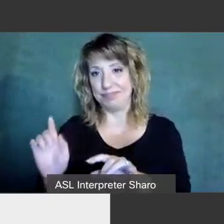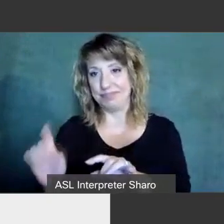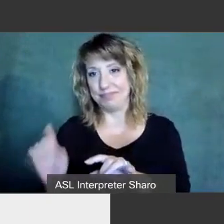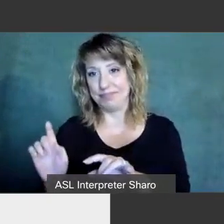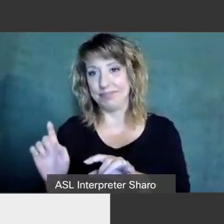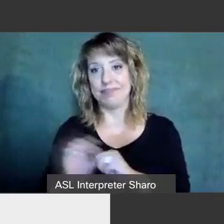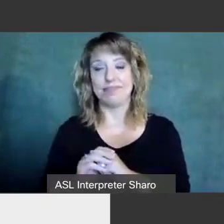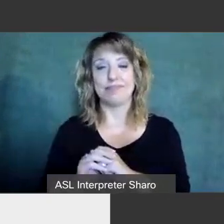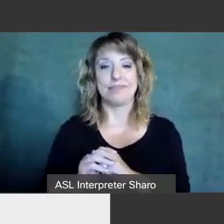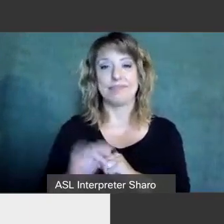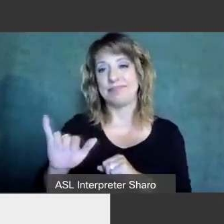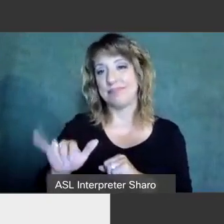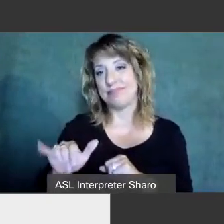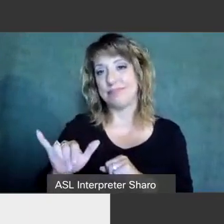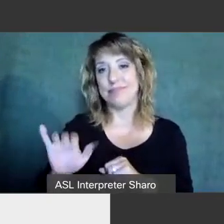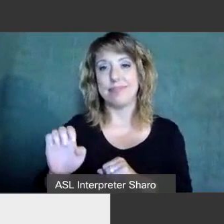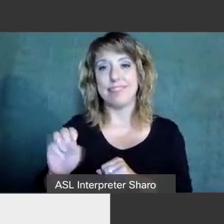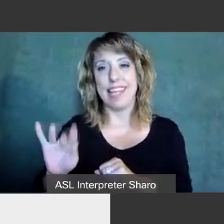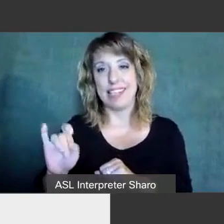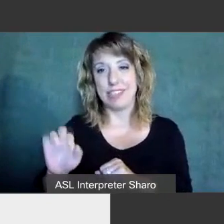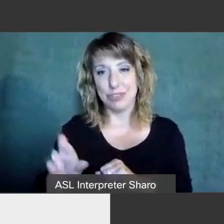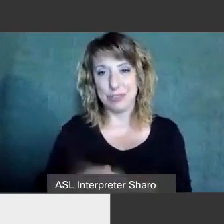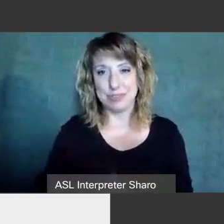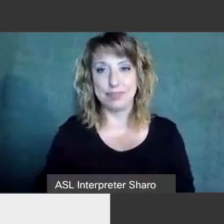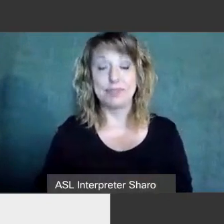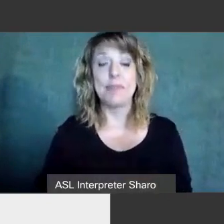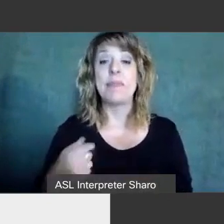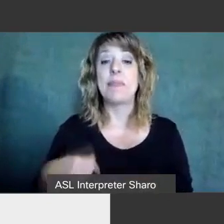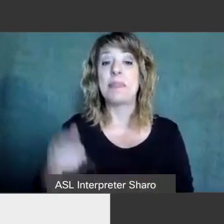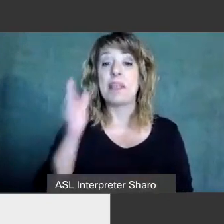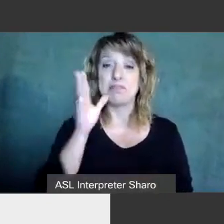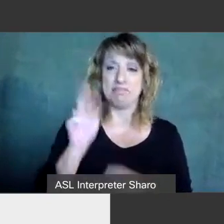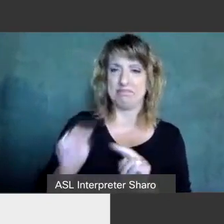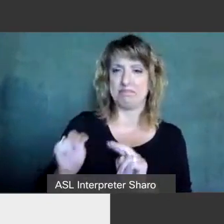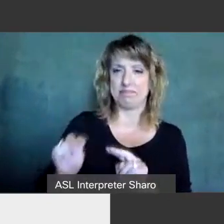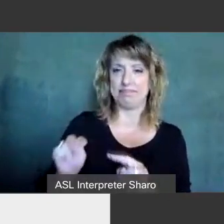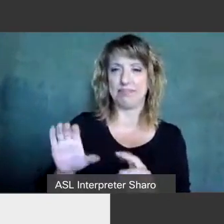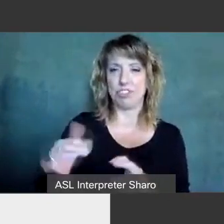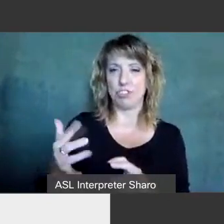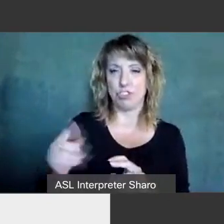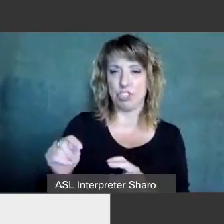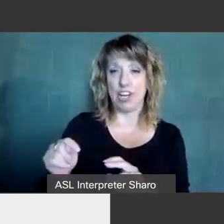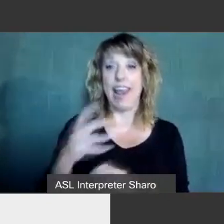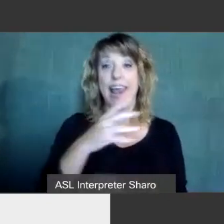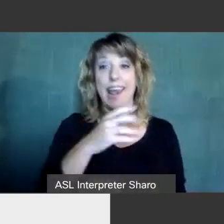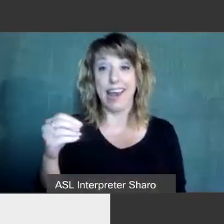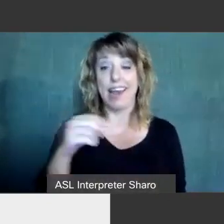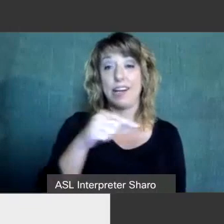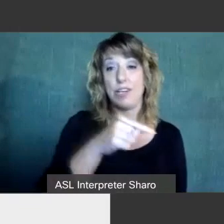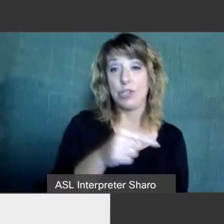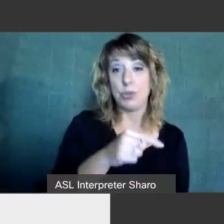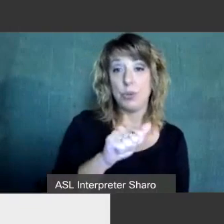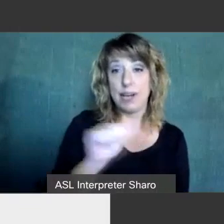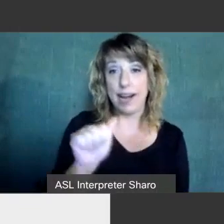enter on your keyboard. I will be monitoring the chat box as well as the question and answer